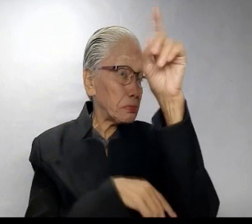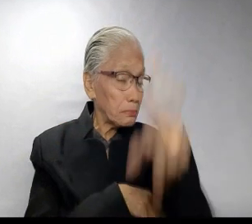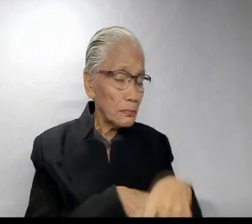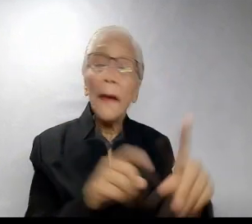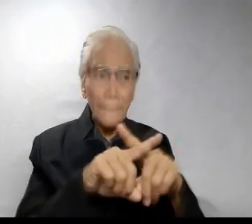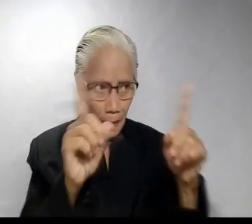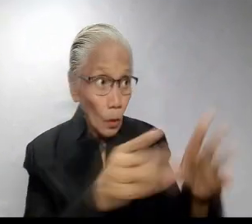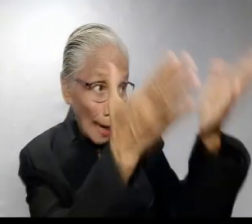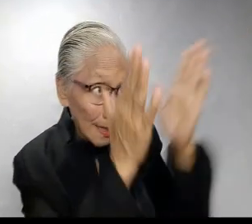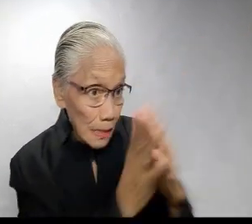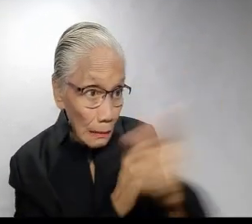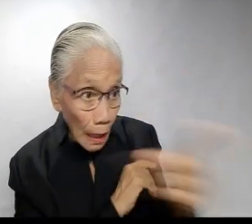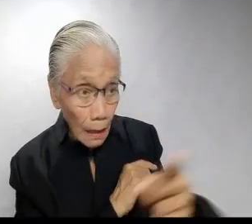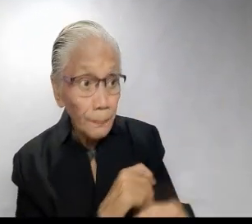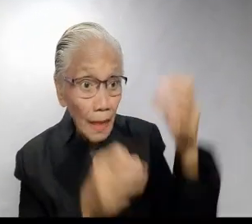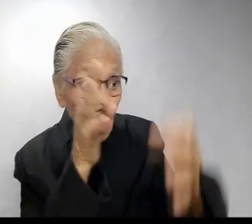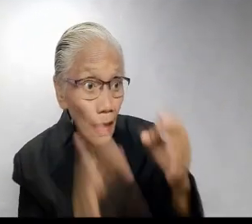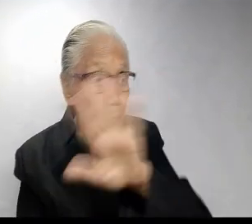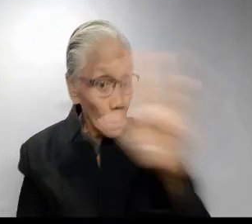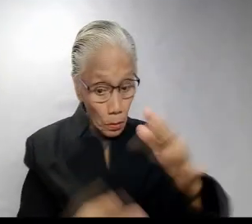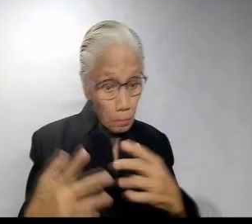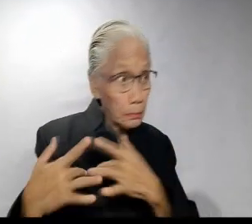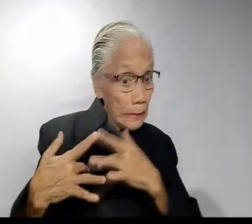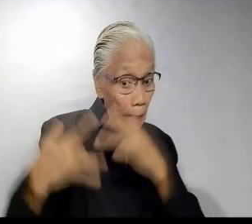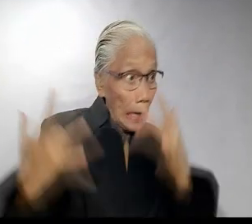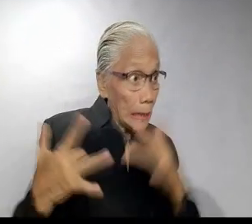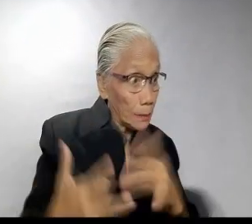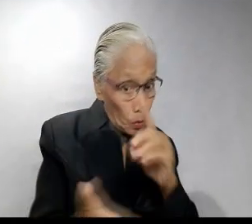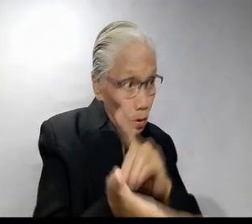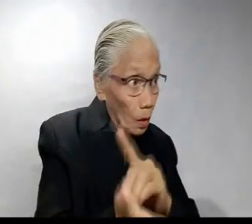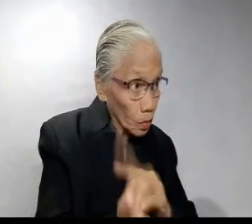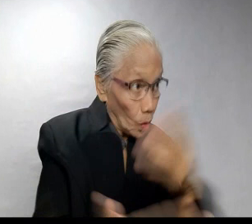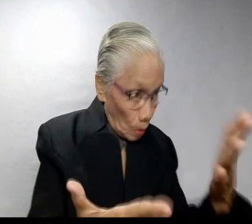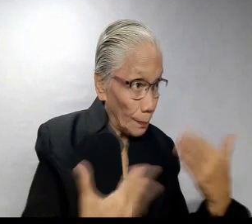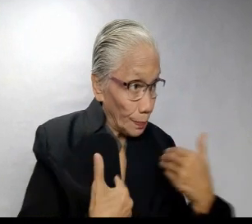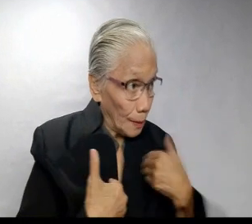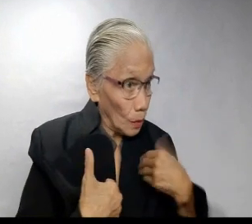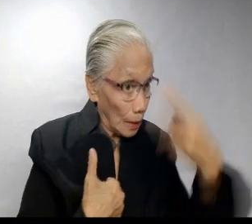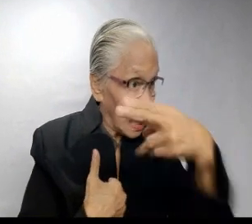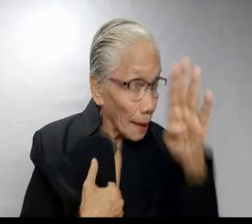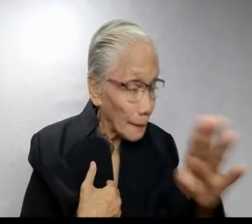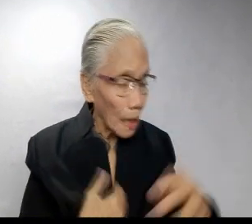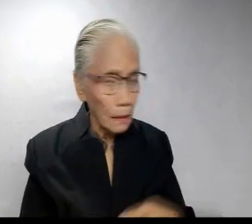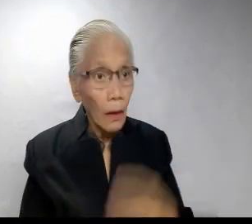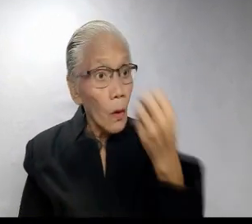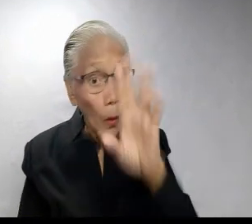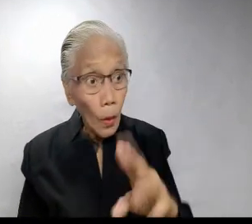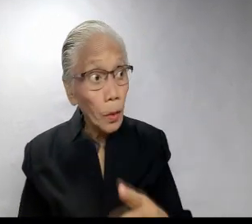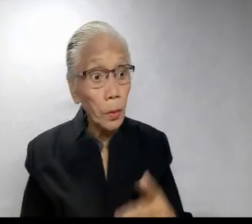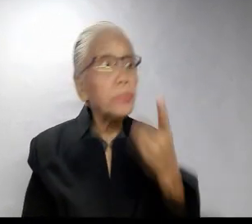Isn't that a good news? Pero, itanong ko sa'yo, kung ang cardiologist mo may hypertension din,